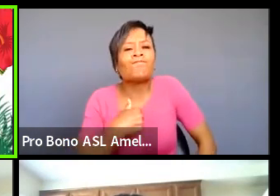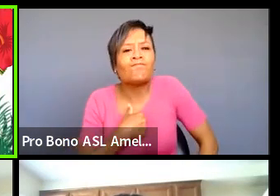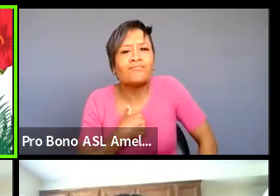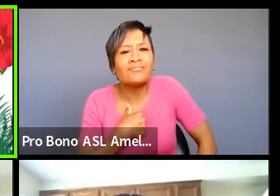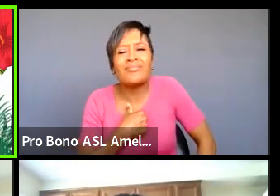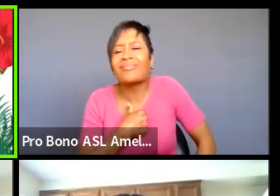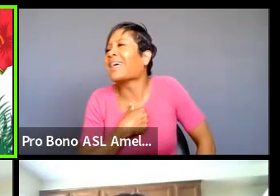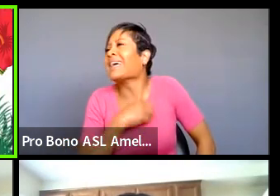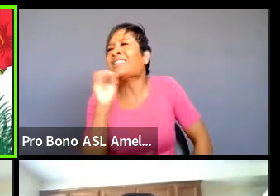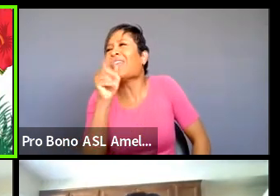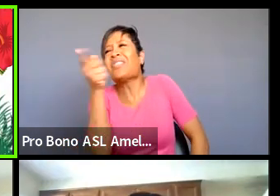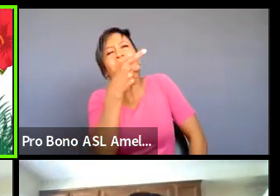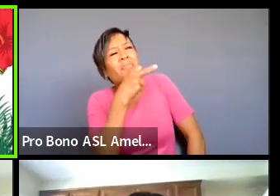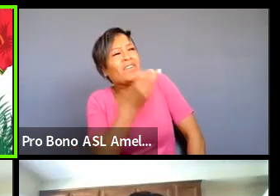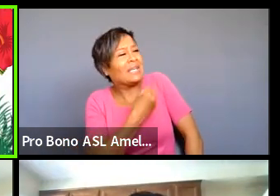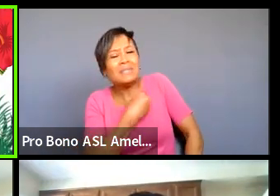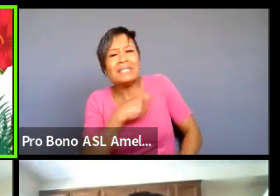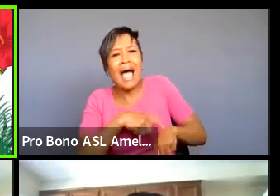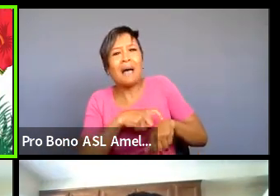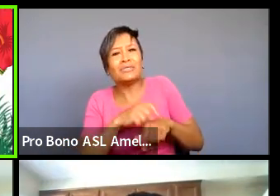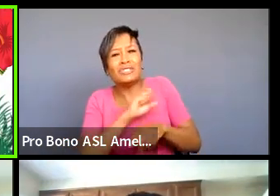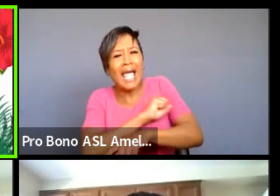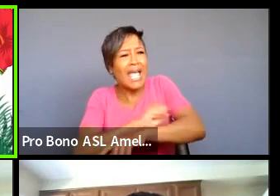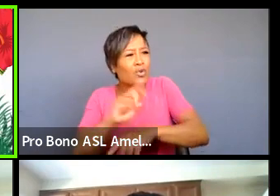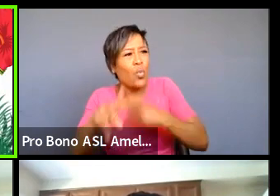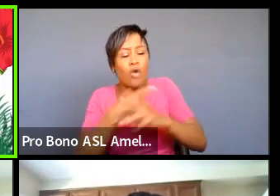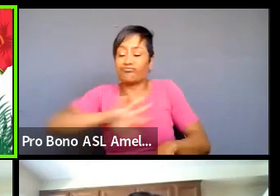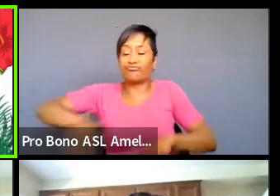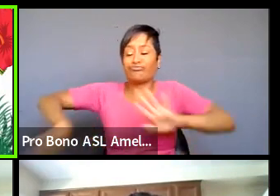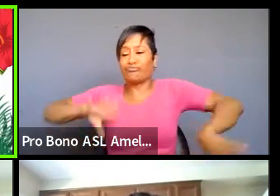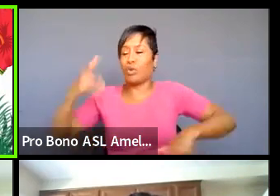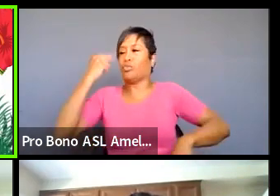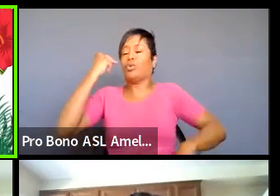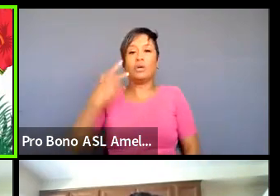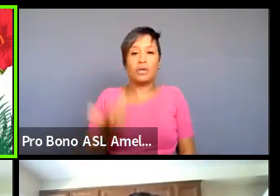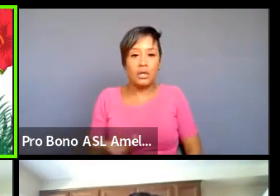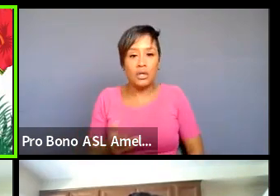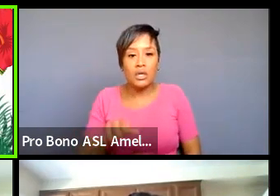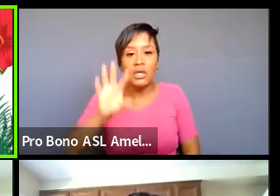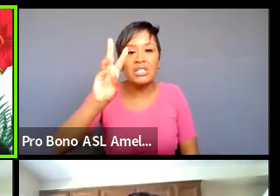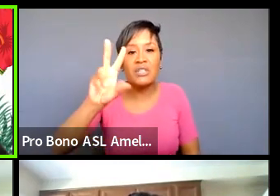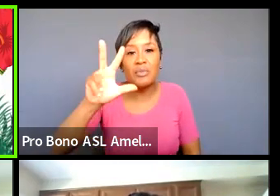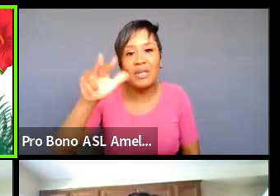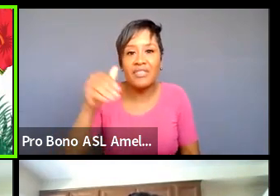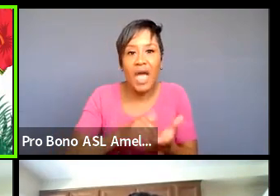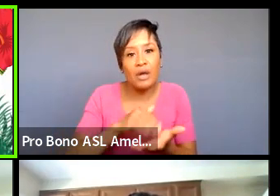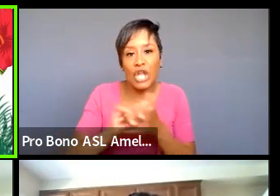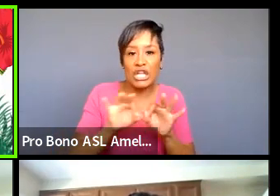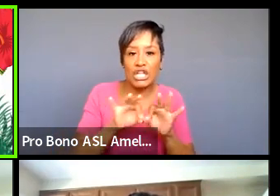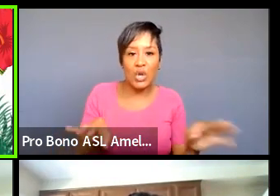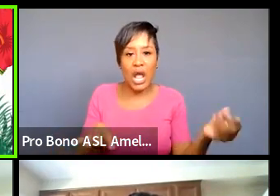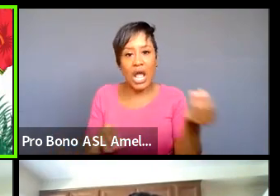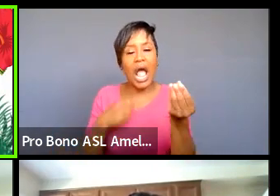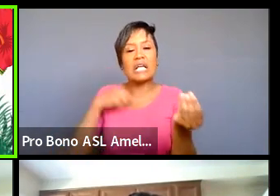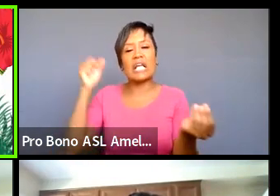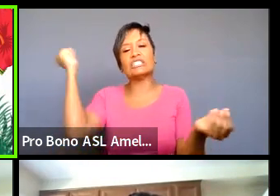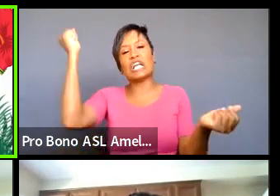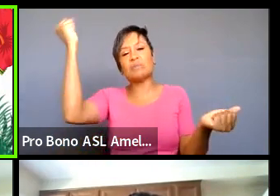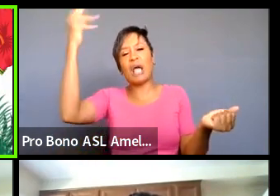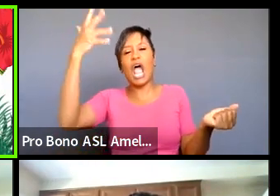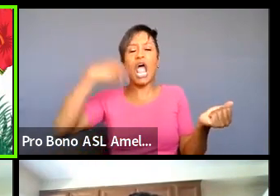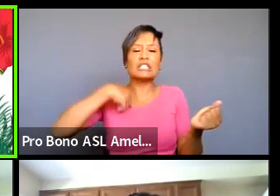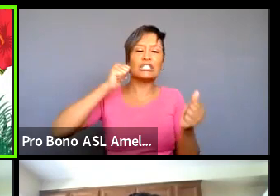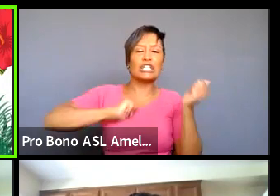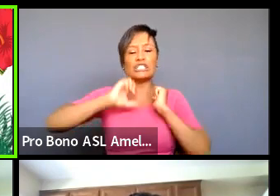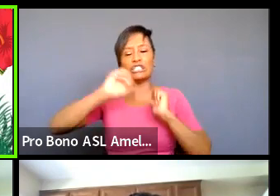these motherfuckers are giving me some stage time in the real world like i have a 63 000 degree that says i could do shakespeare all day but